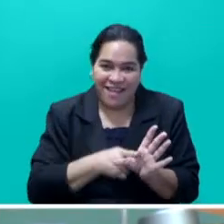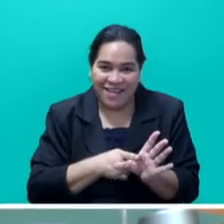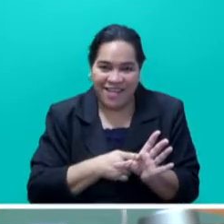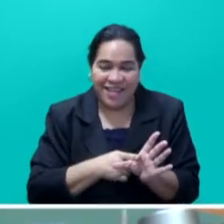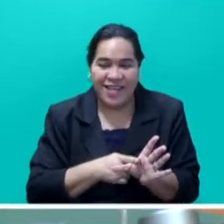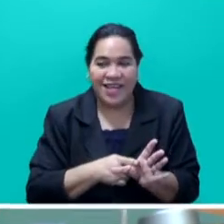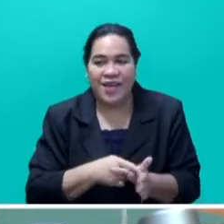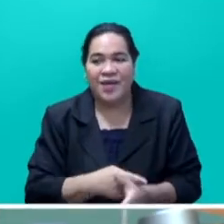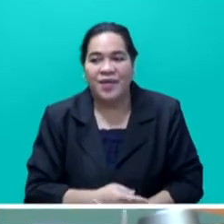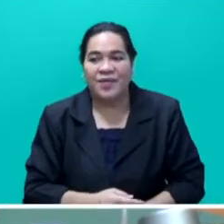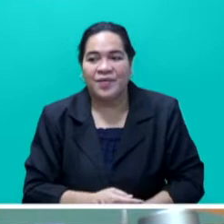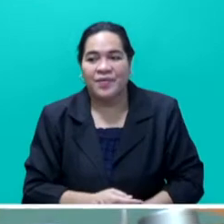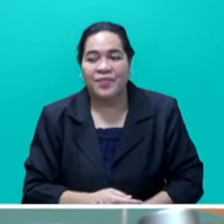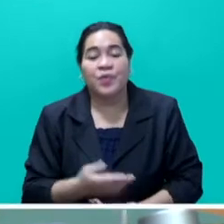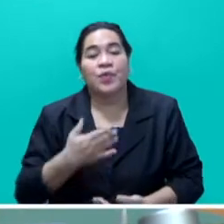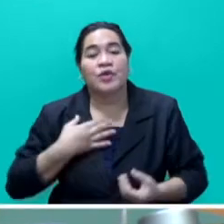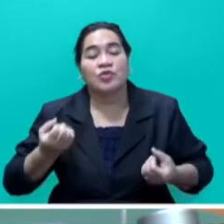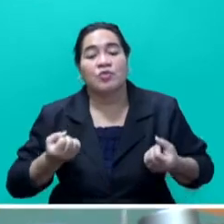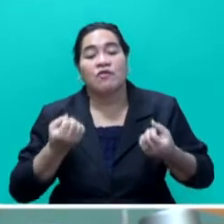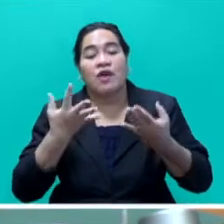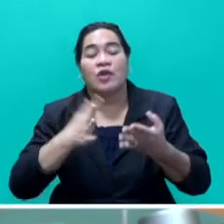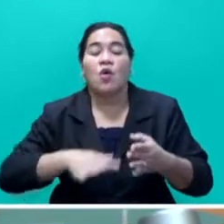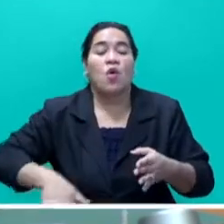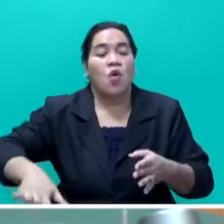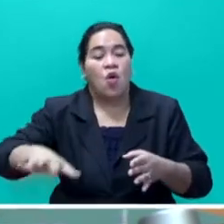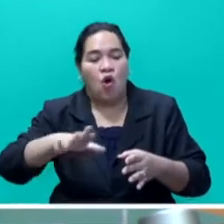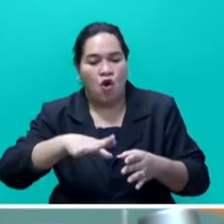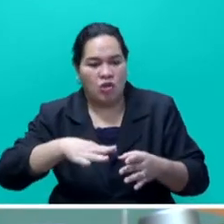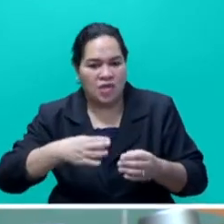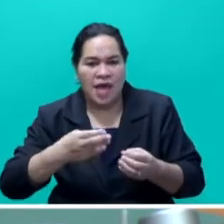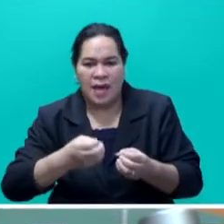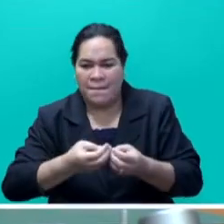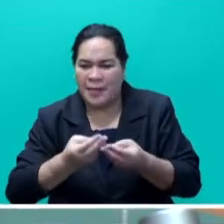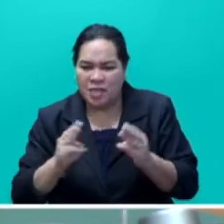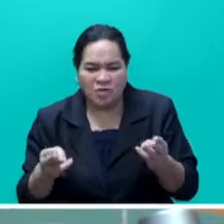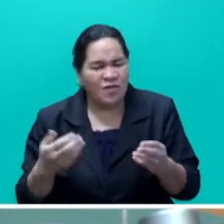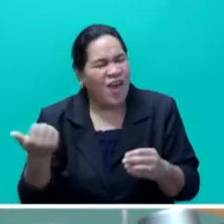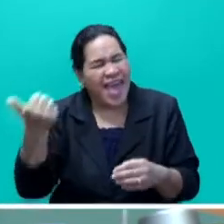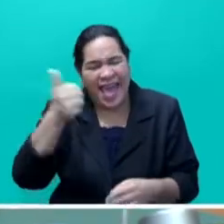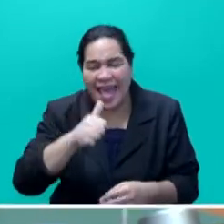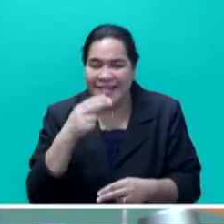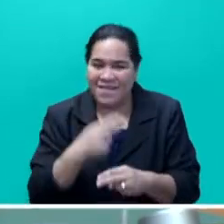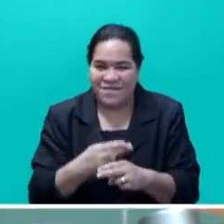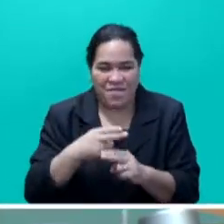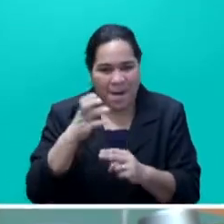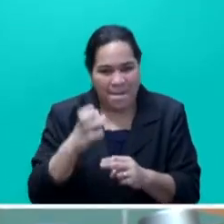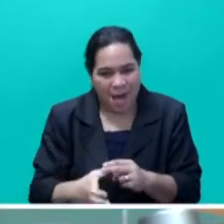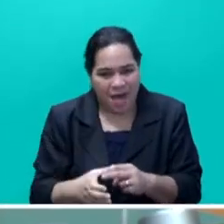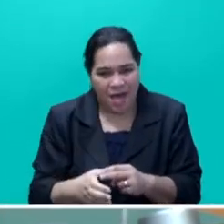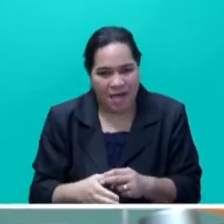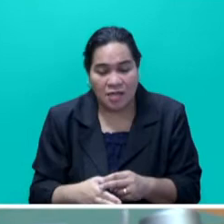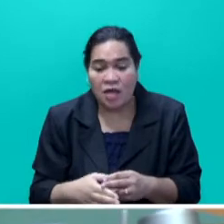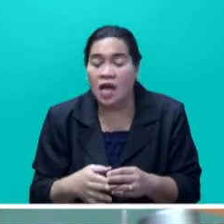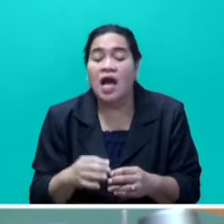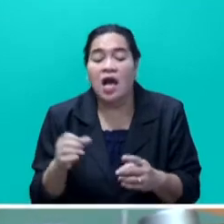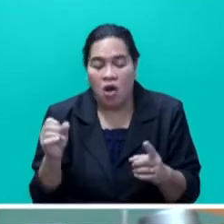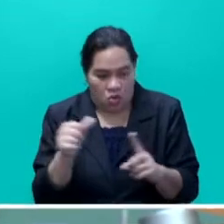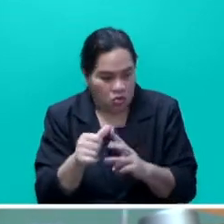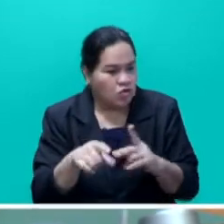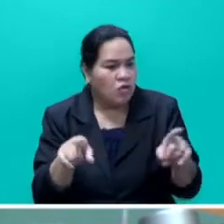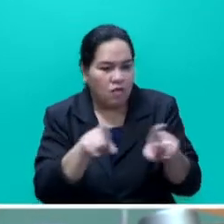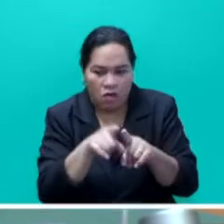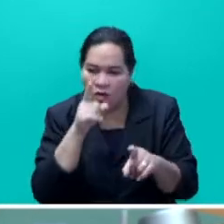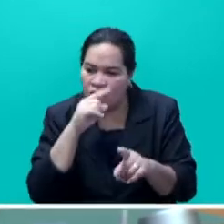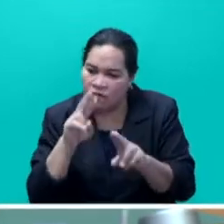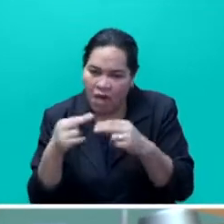of providing all the planting material requirement of any farmer. This is in addition to the home gardening packs, Mr Speaker Sayer.